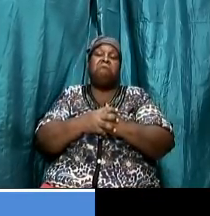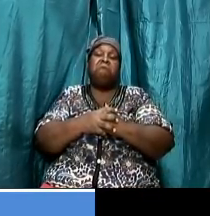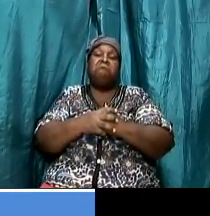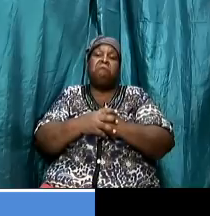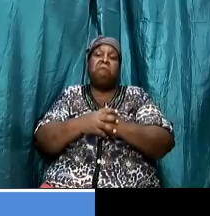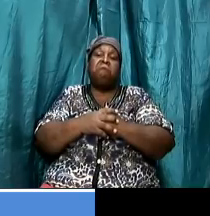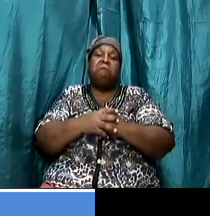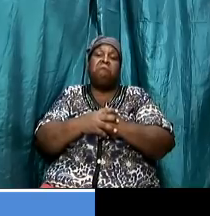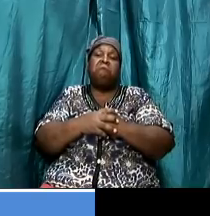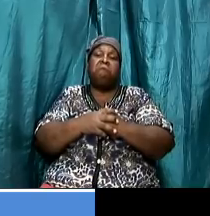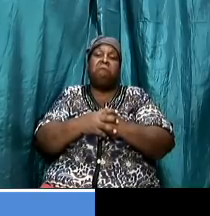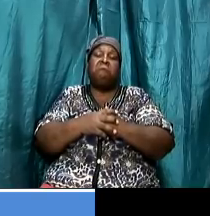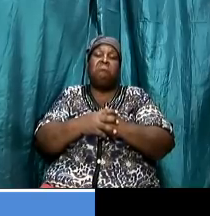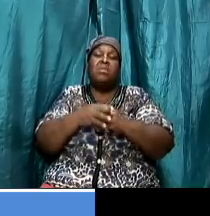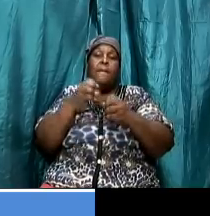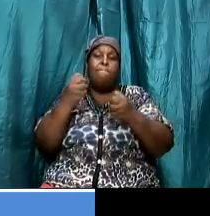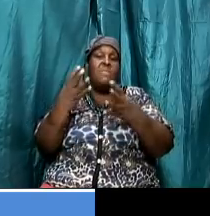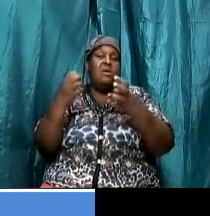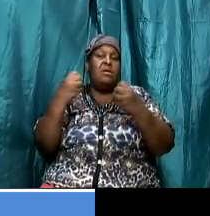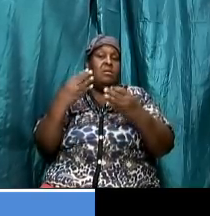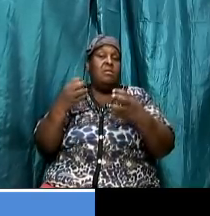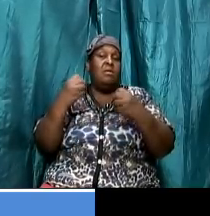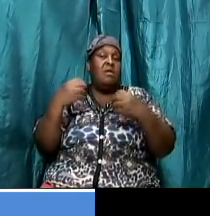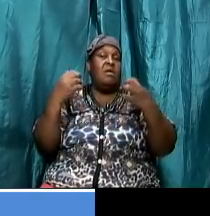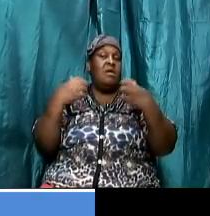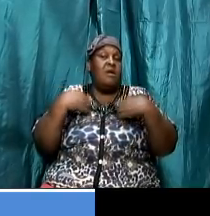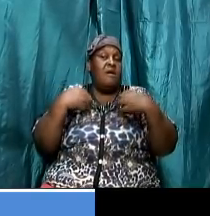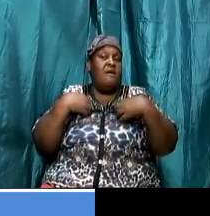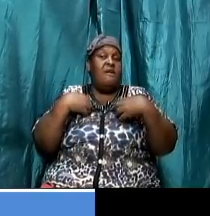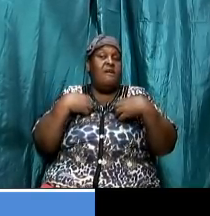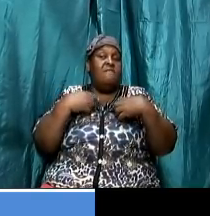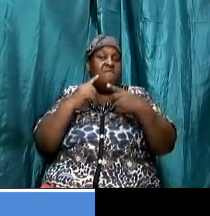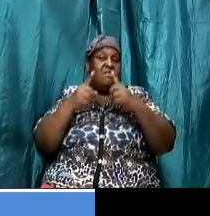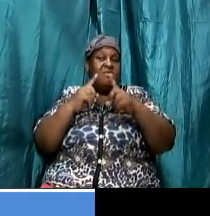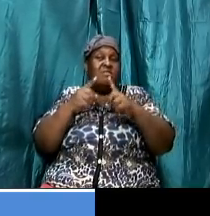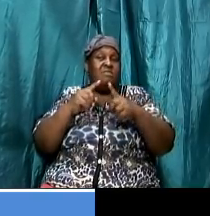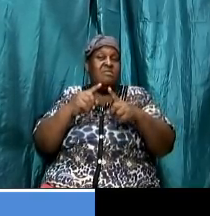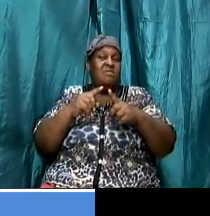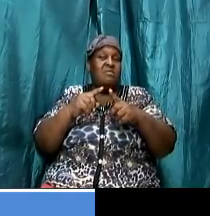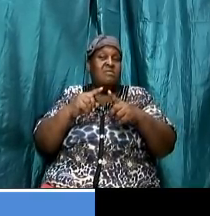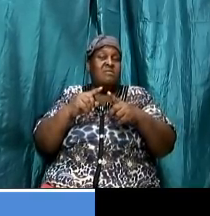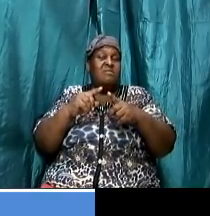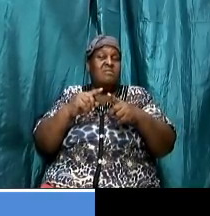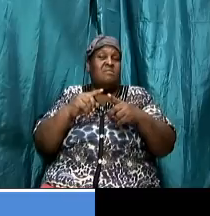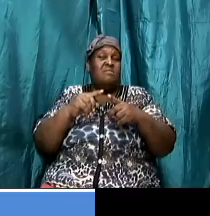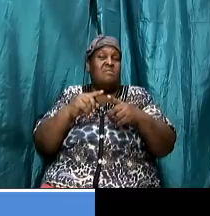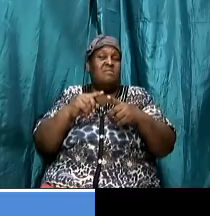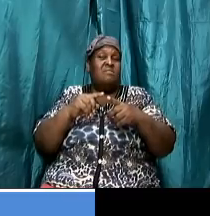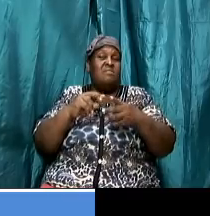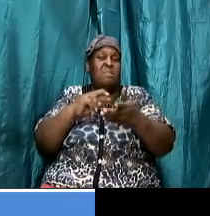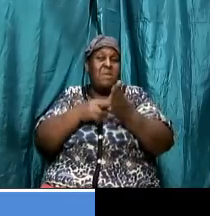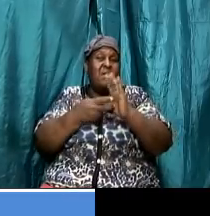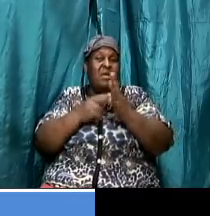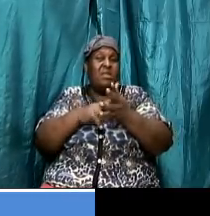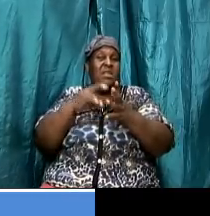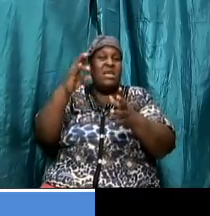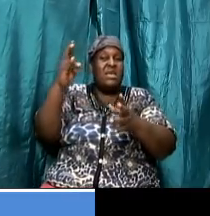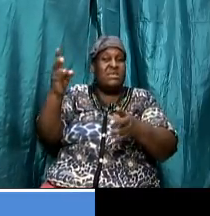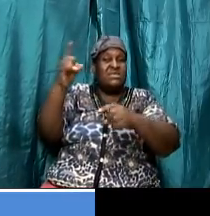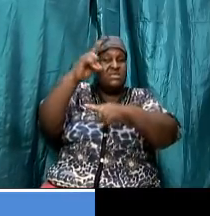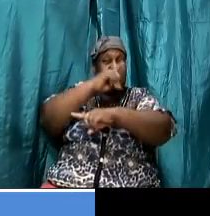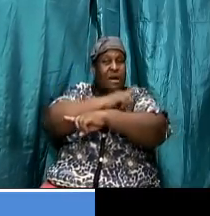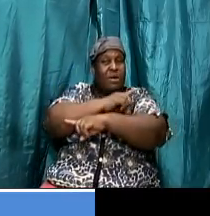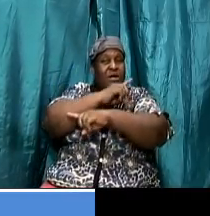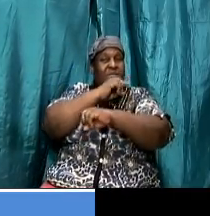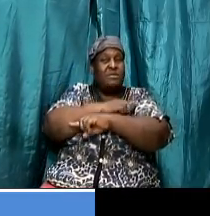many have argued as i said before that the term sabbath days here does not refer to the weekly sabbath but to other